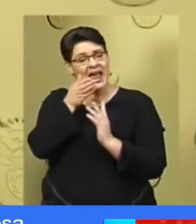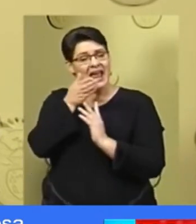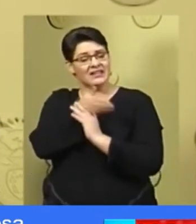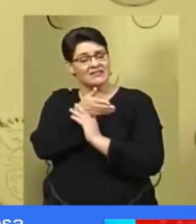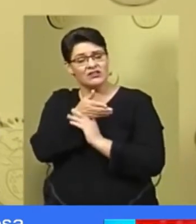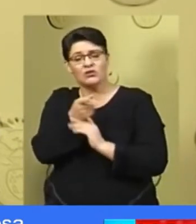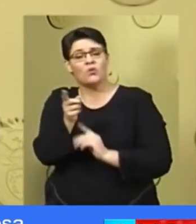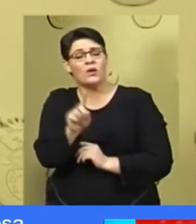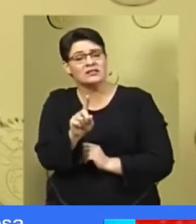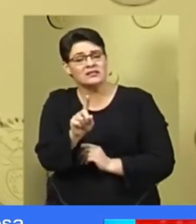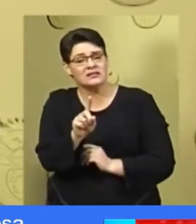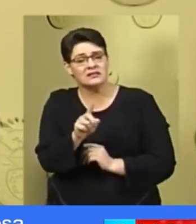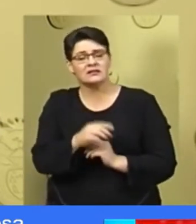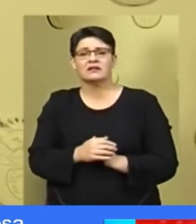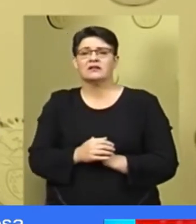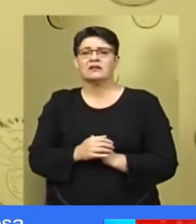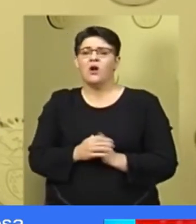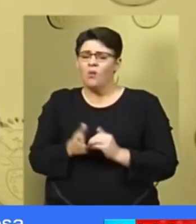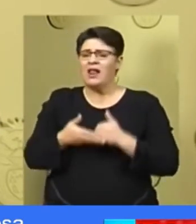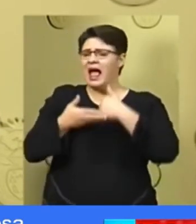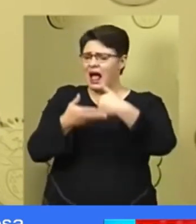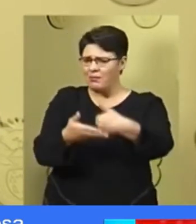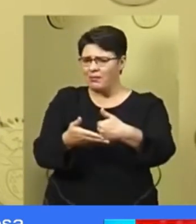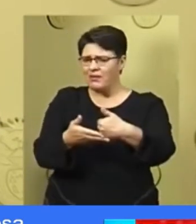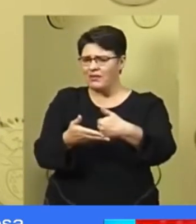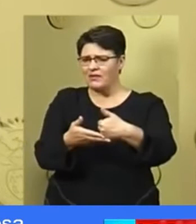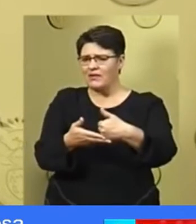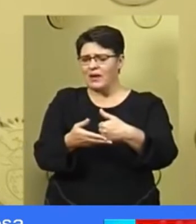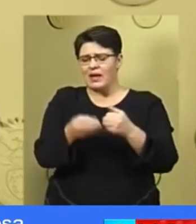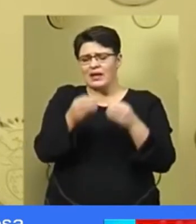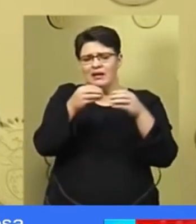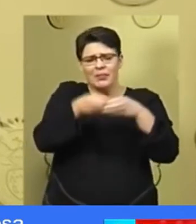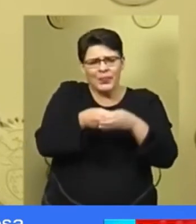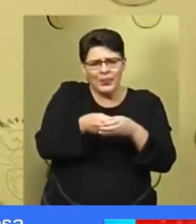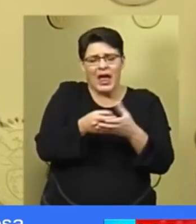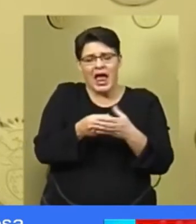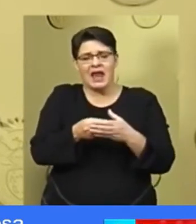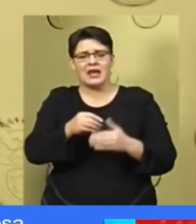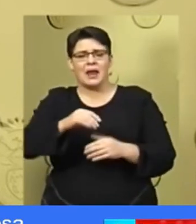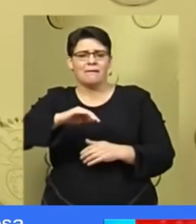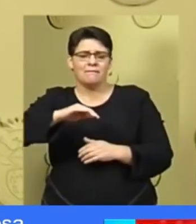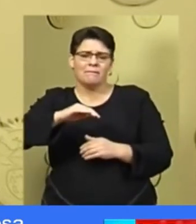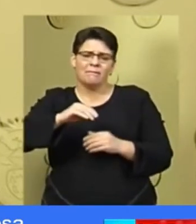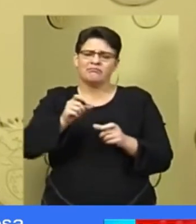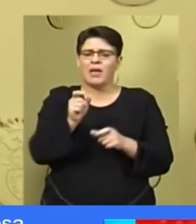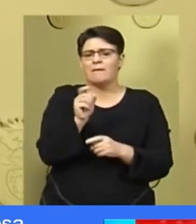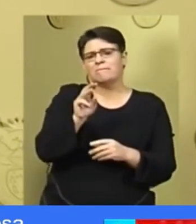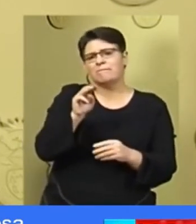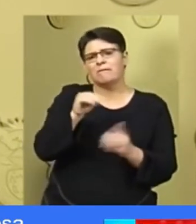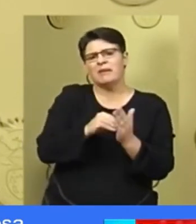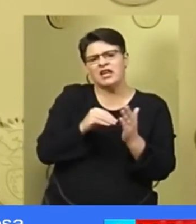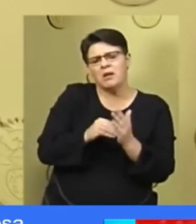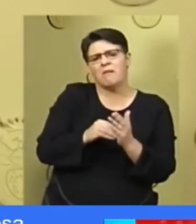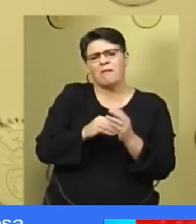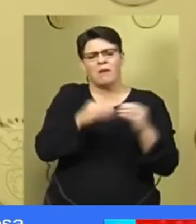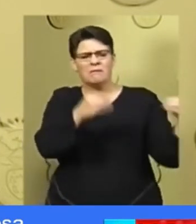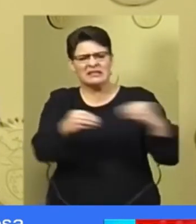expected to assist over 75,000 small and medium enterprises.